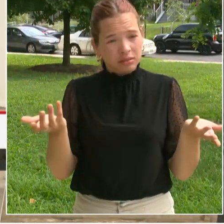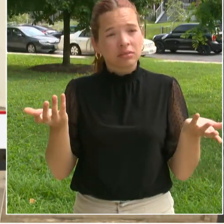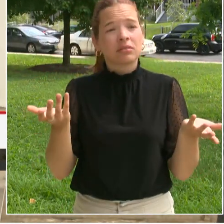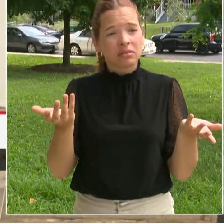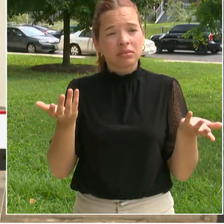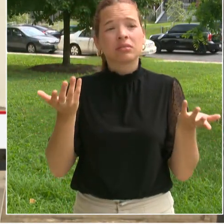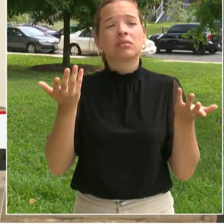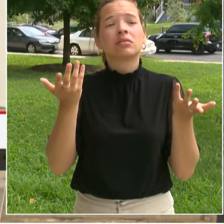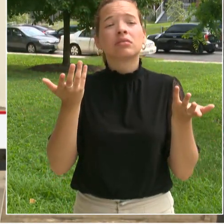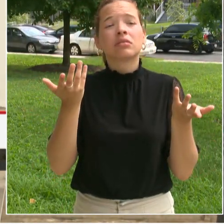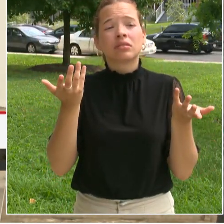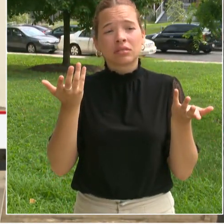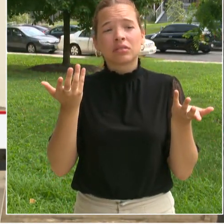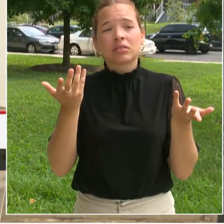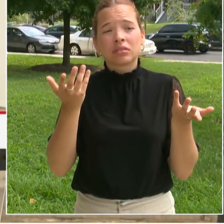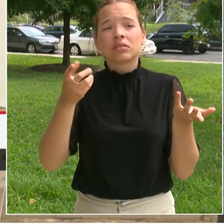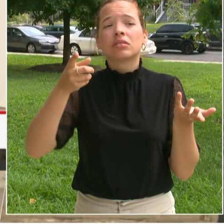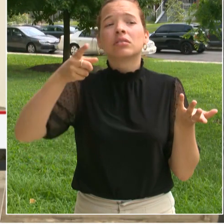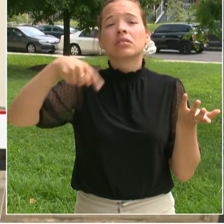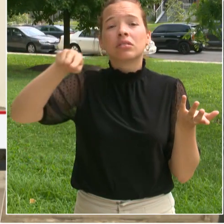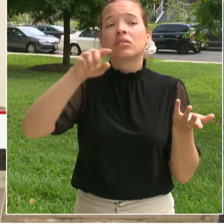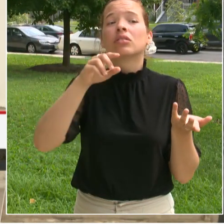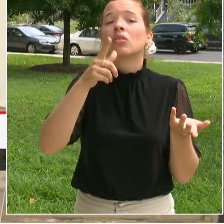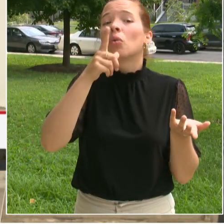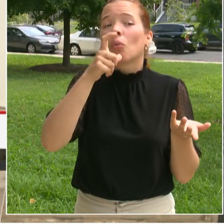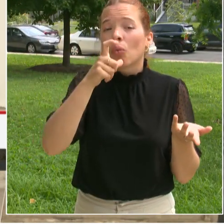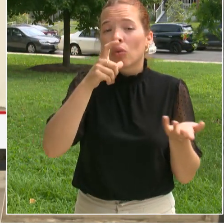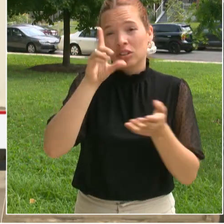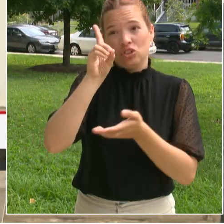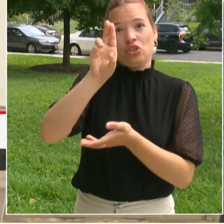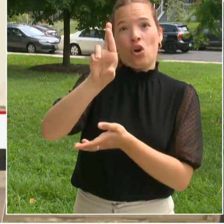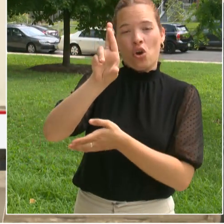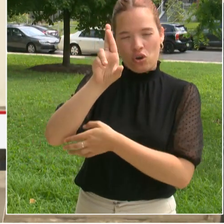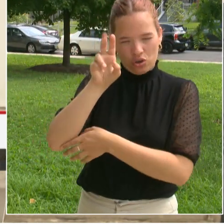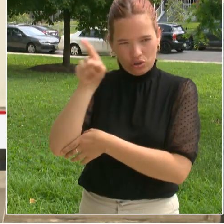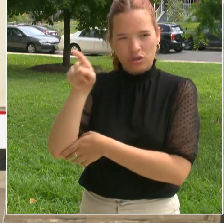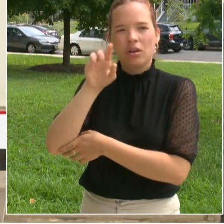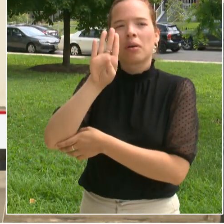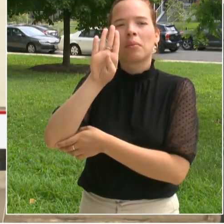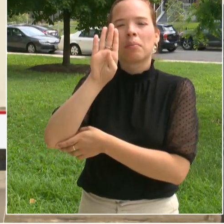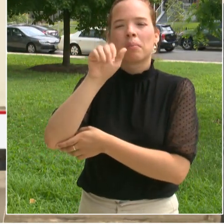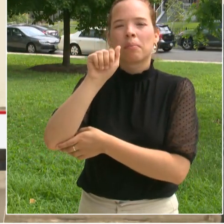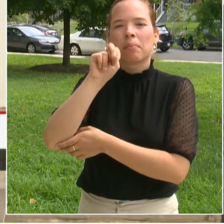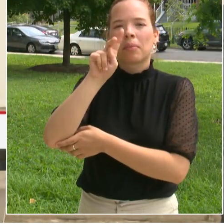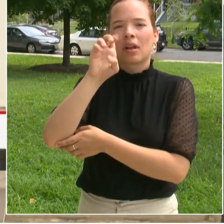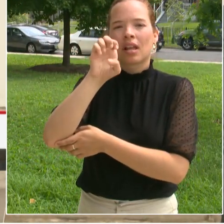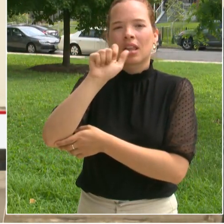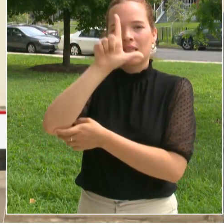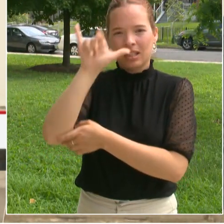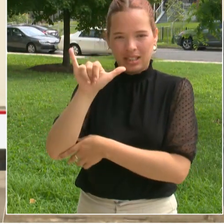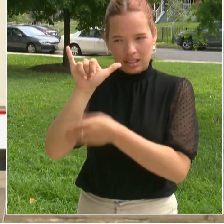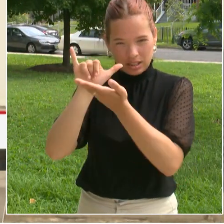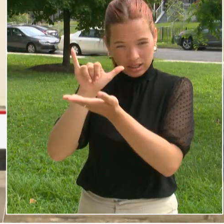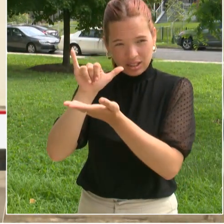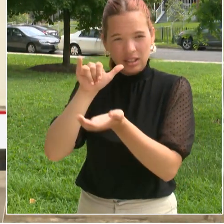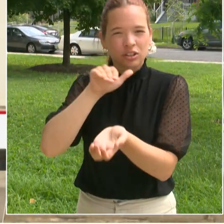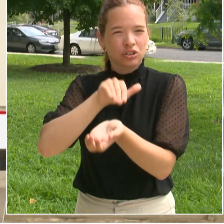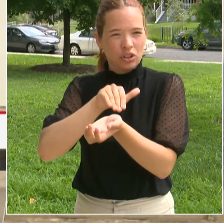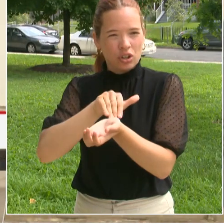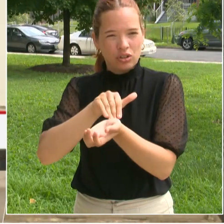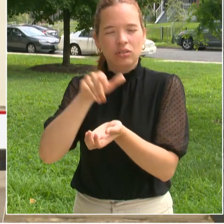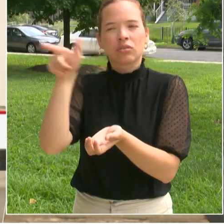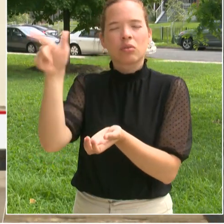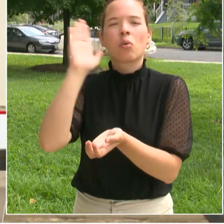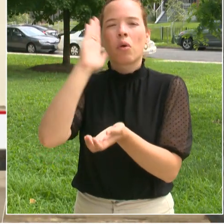our Health Access Bureau Chief and we'll have more of those details in a moment. But as we continue to support all of our students